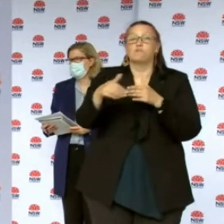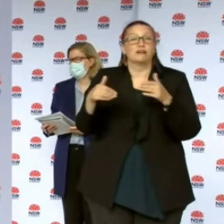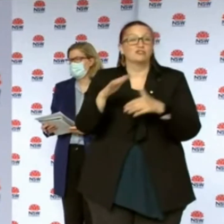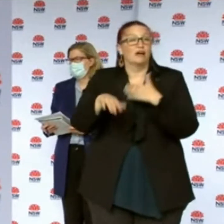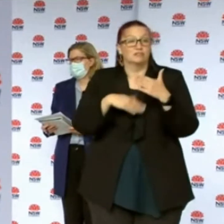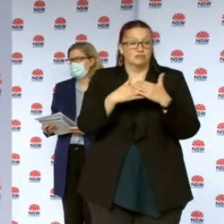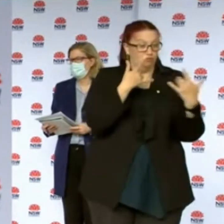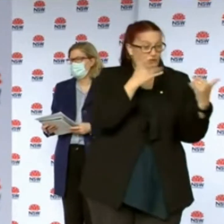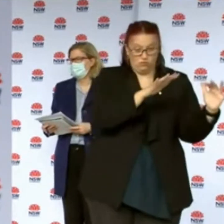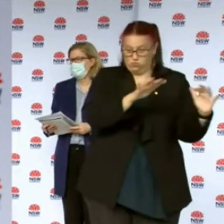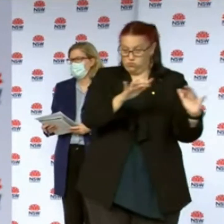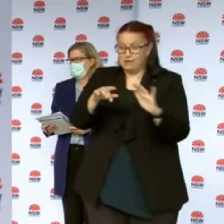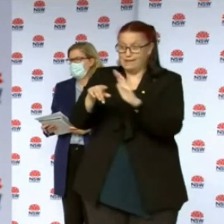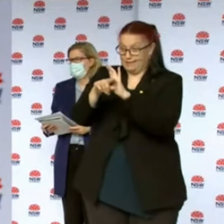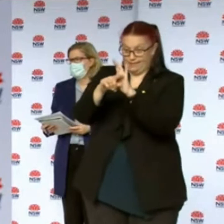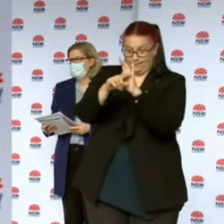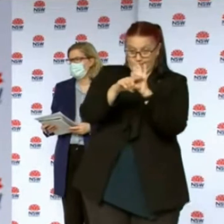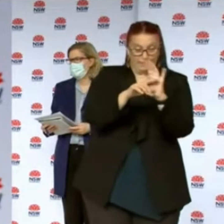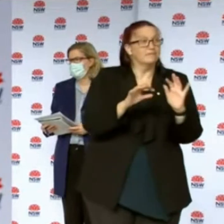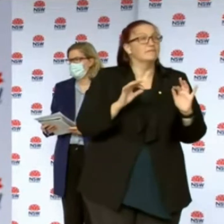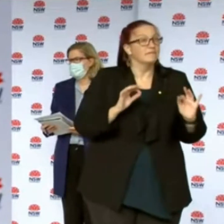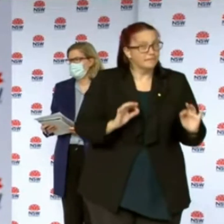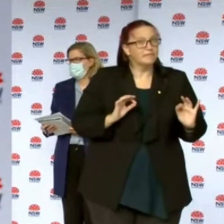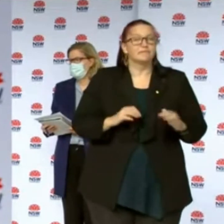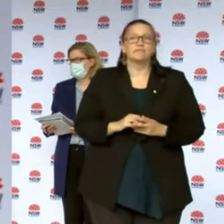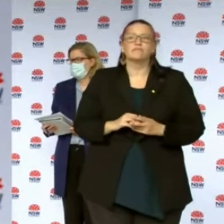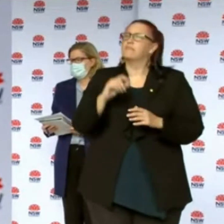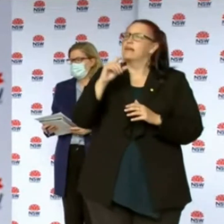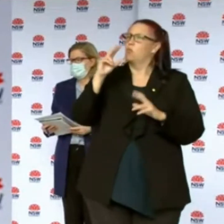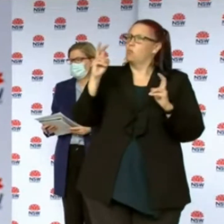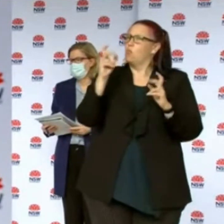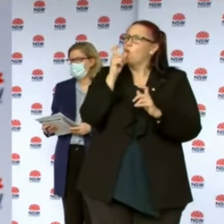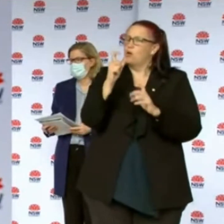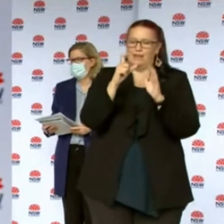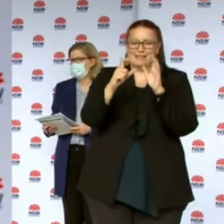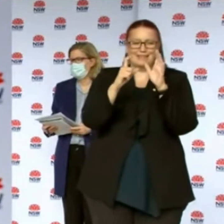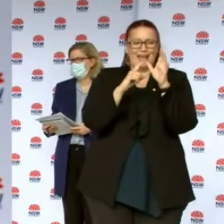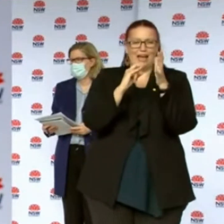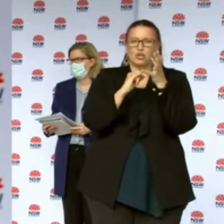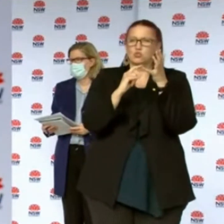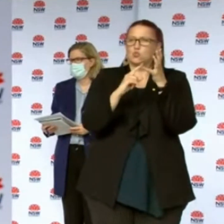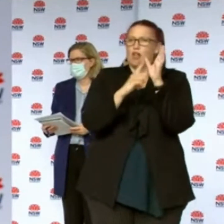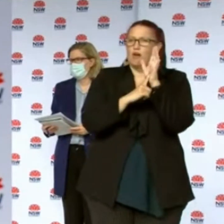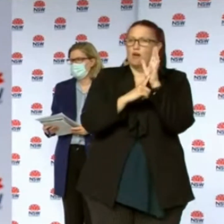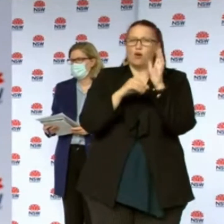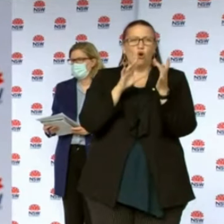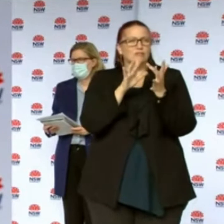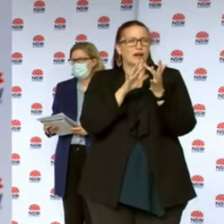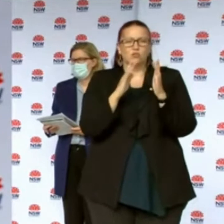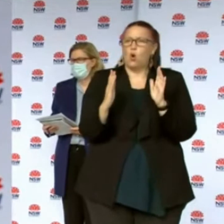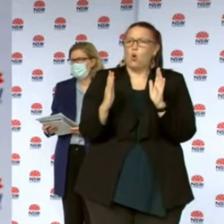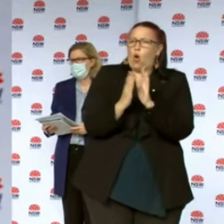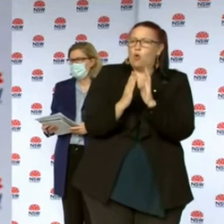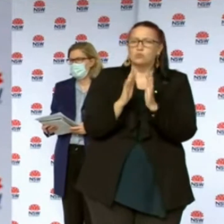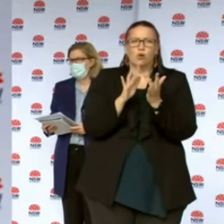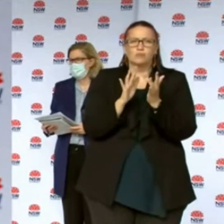made and any questions regarding what is a casual contact or a close contact obviously Dr Chant is here to answer